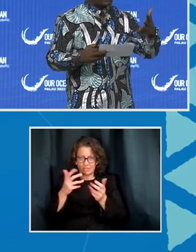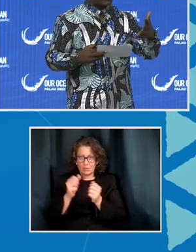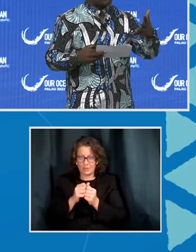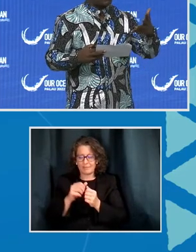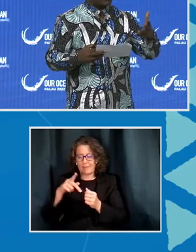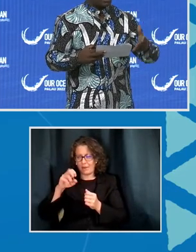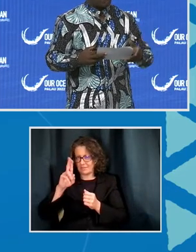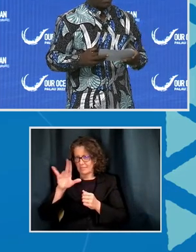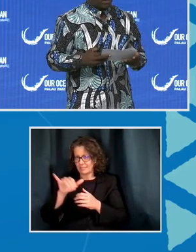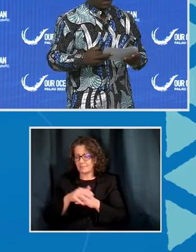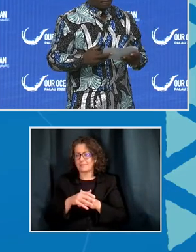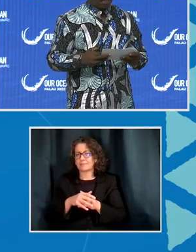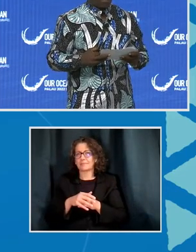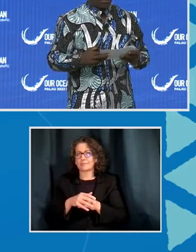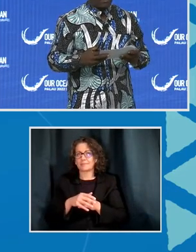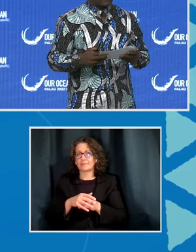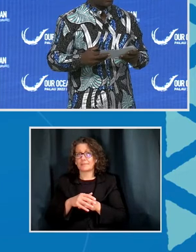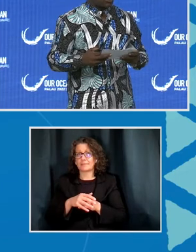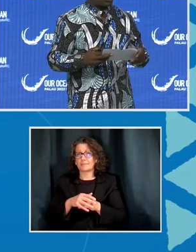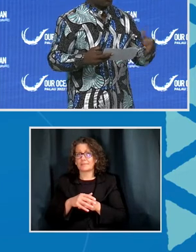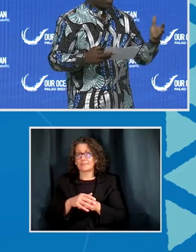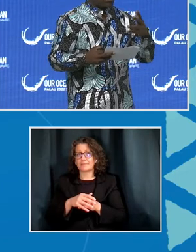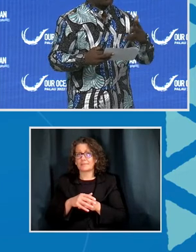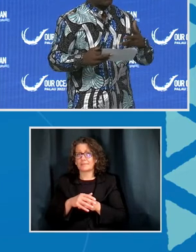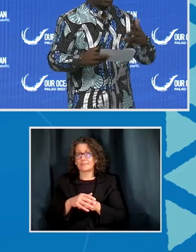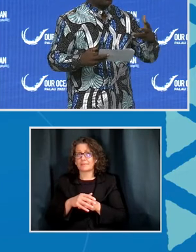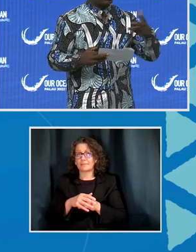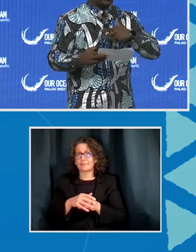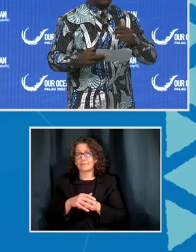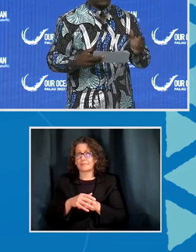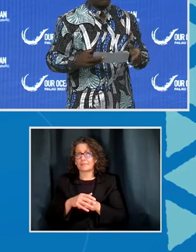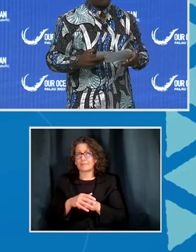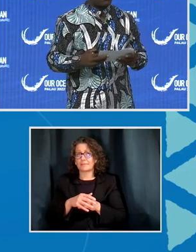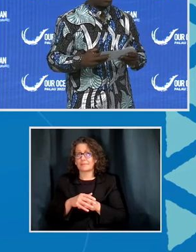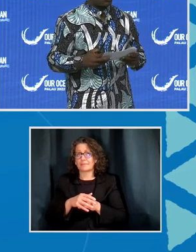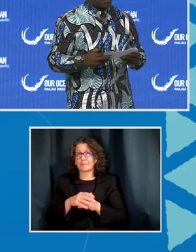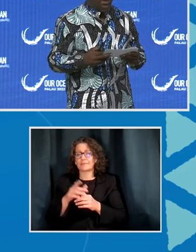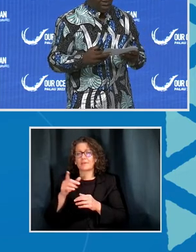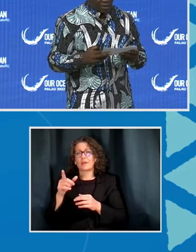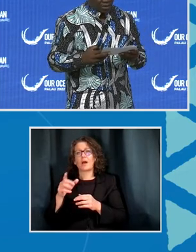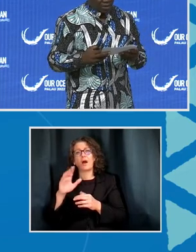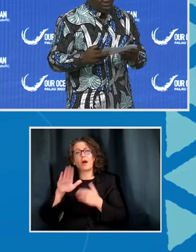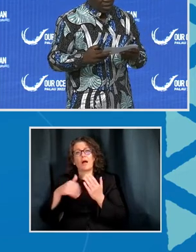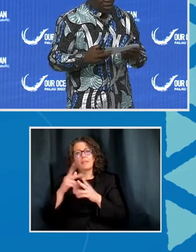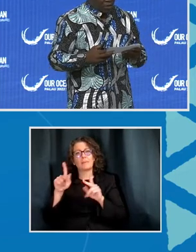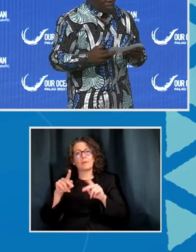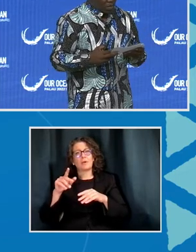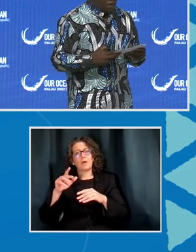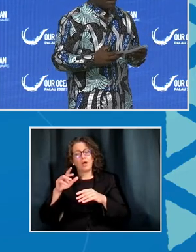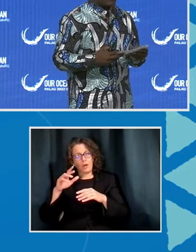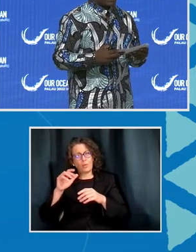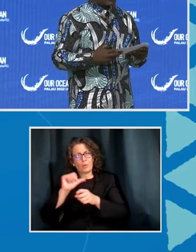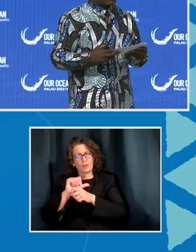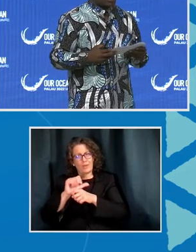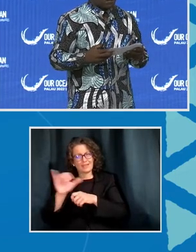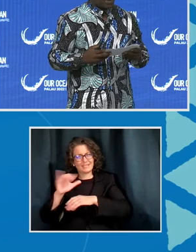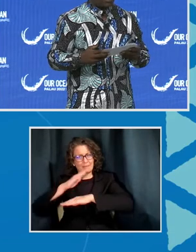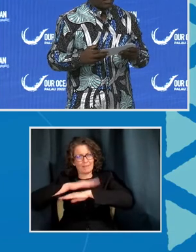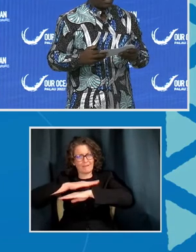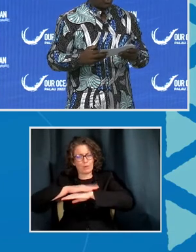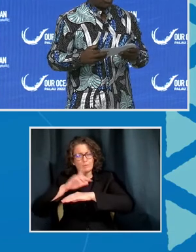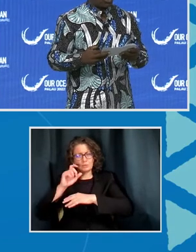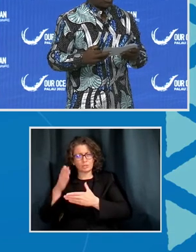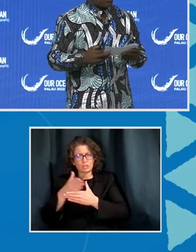have radars on the oil platform. They should share this kind of information with us. The dark